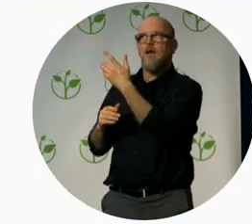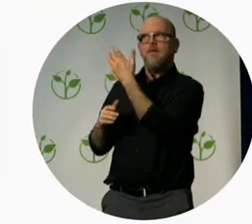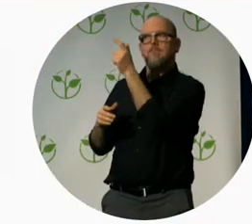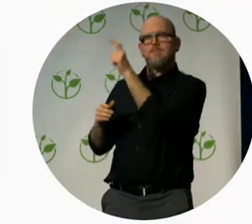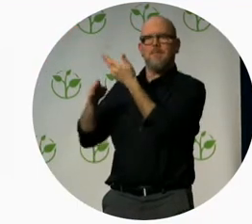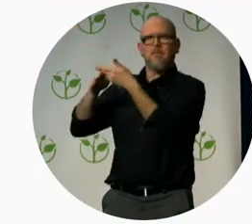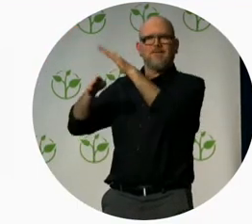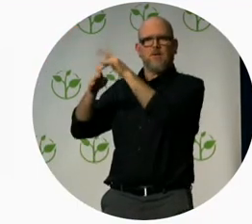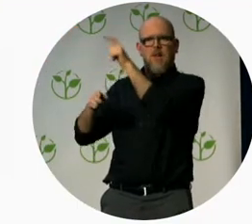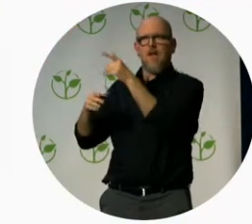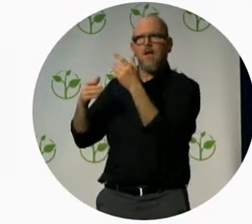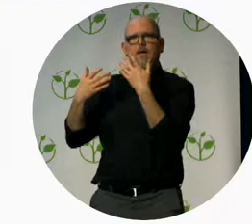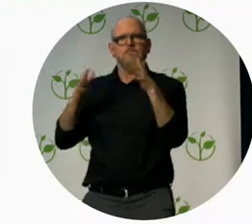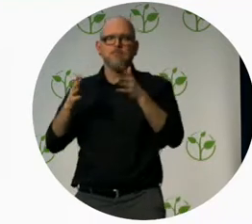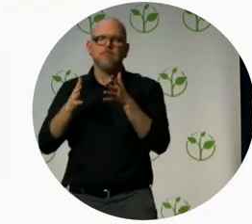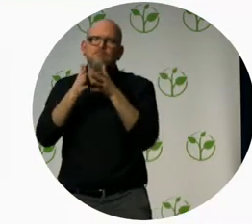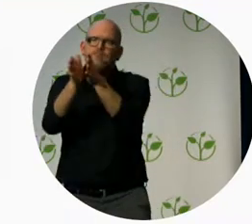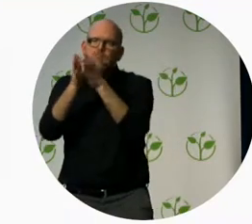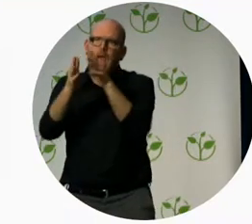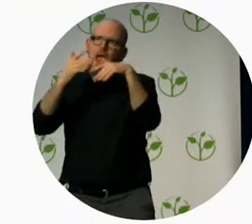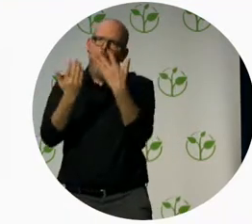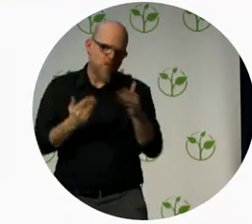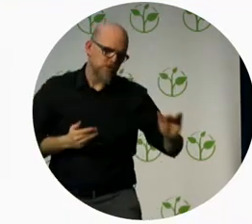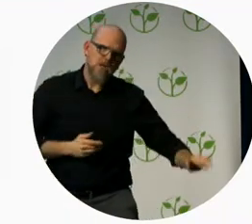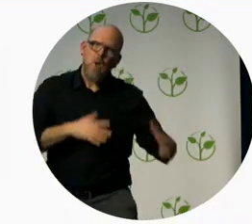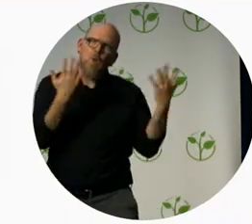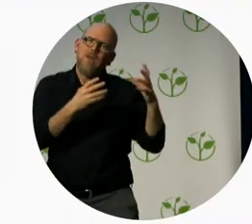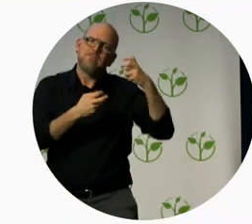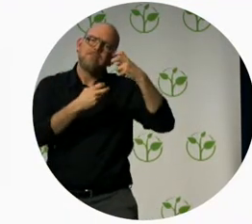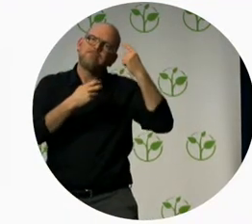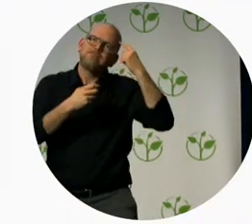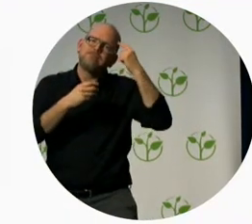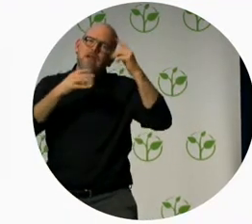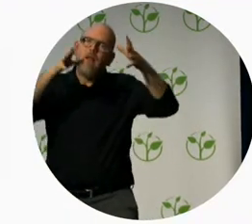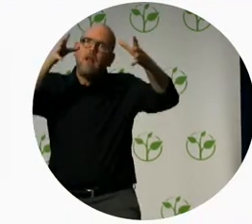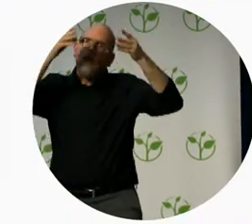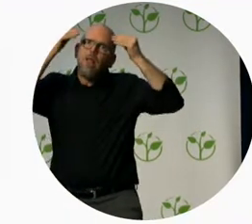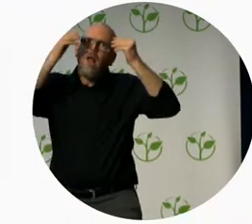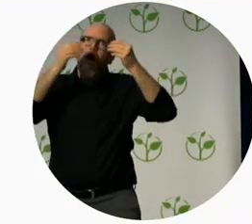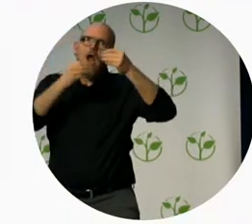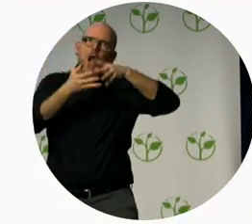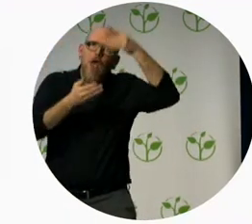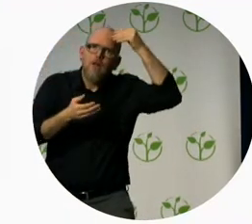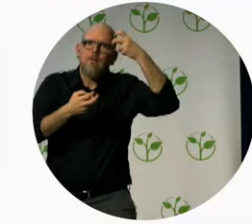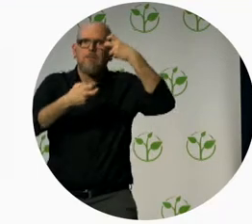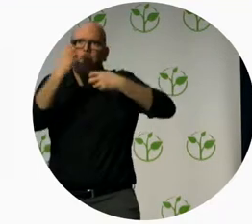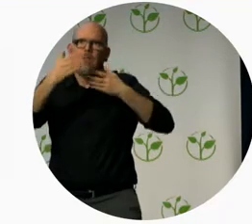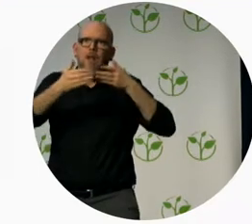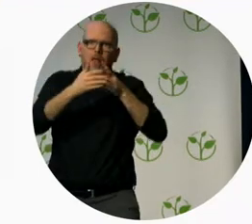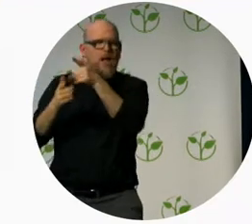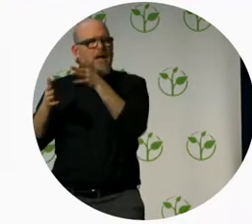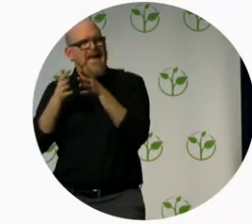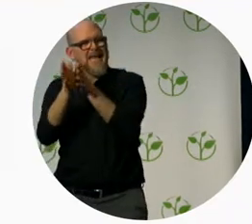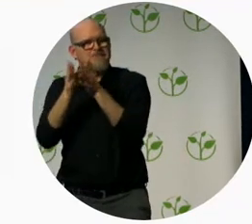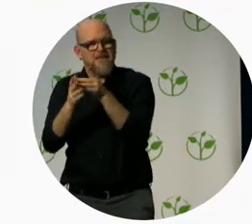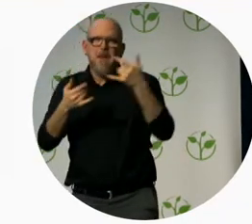understand their kids and are better able to help them becoming better parents and then for teachers and others through